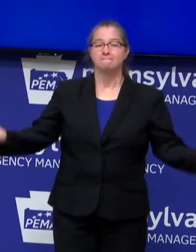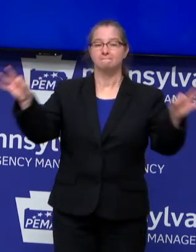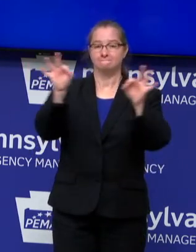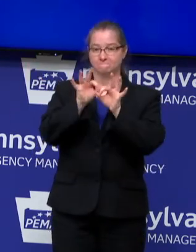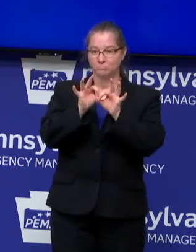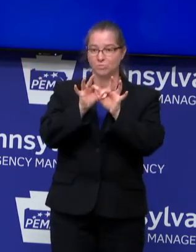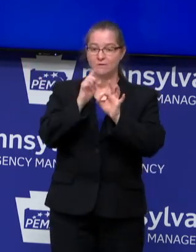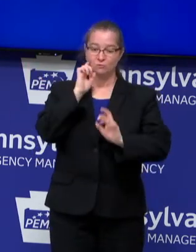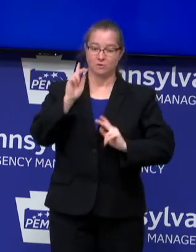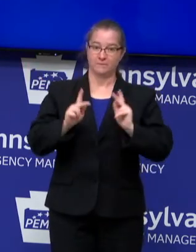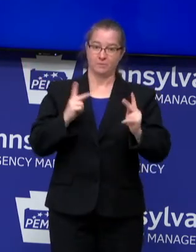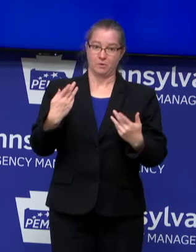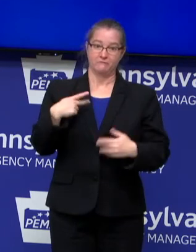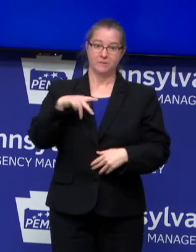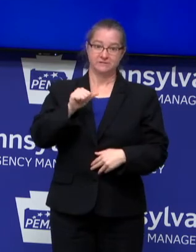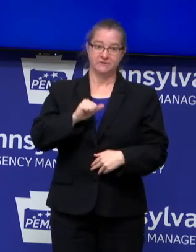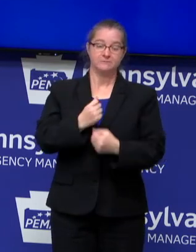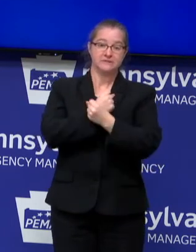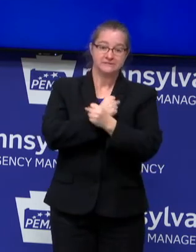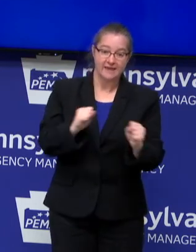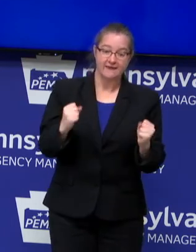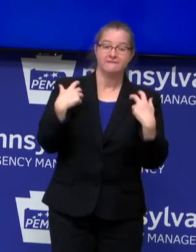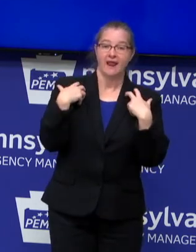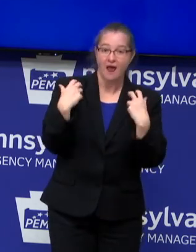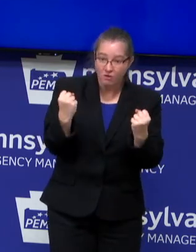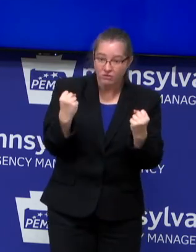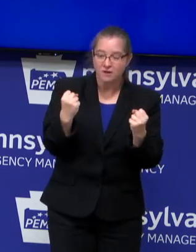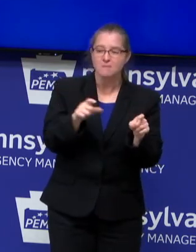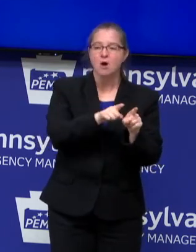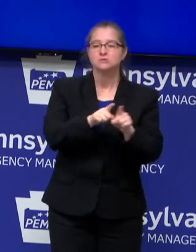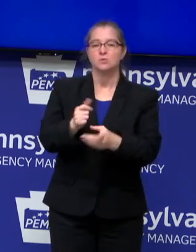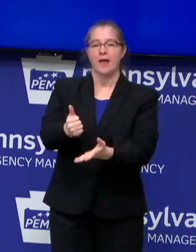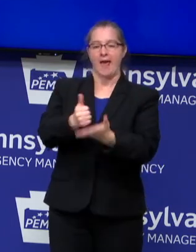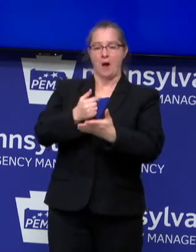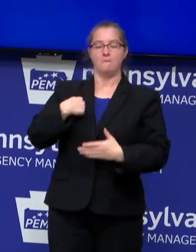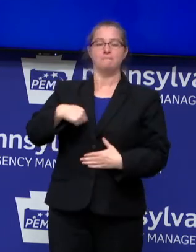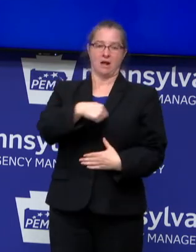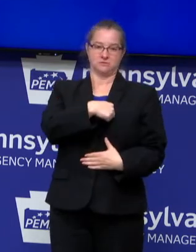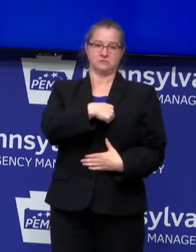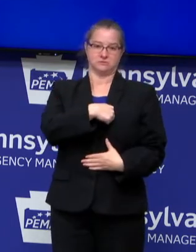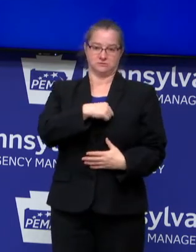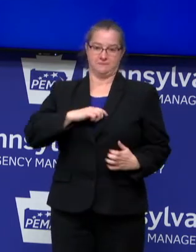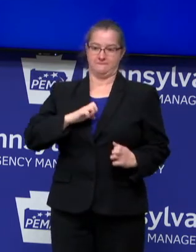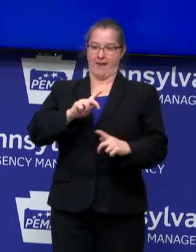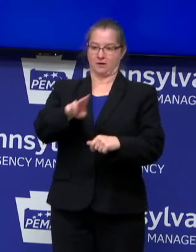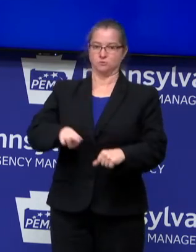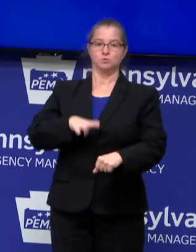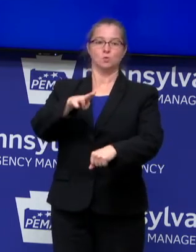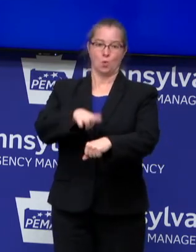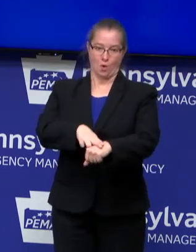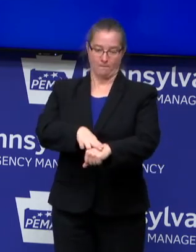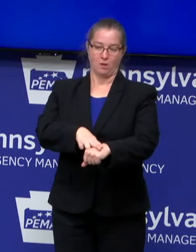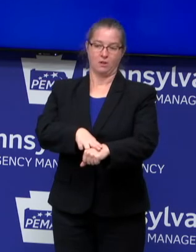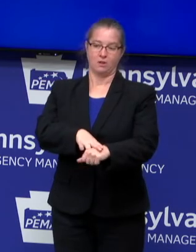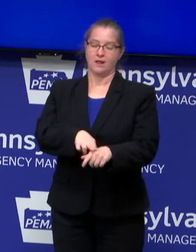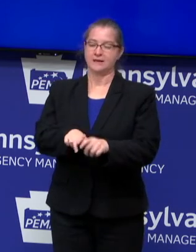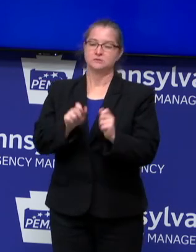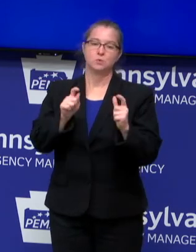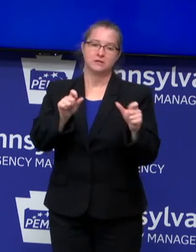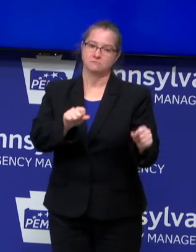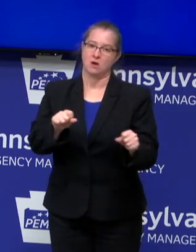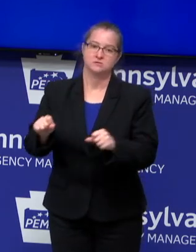fellow Pennsylvanians safe and healthy right now, it's going to help us all get back to normal as quickly as possible.